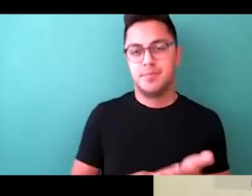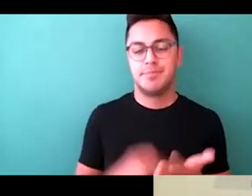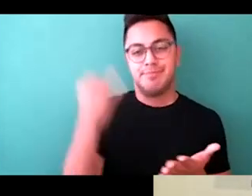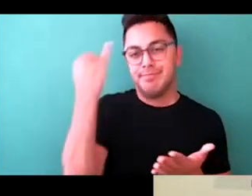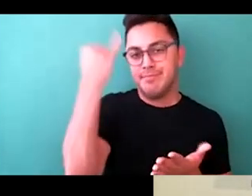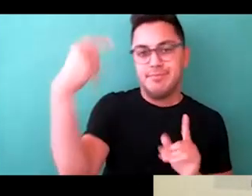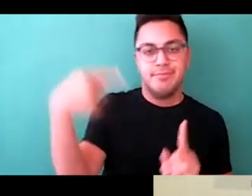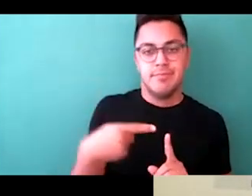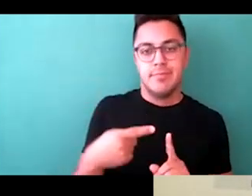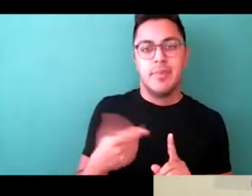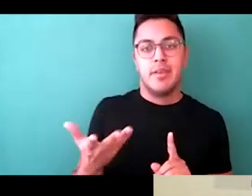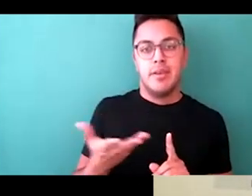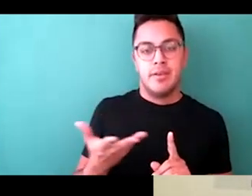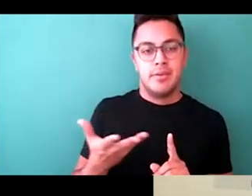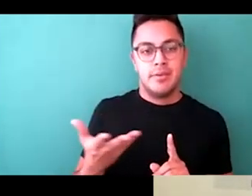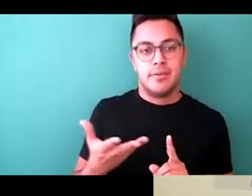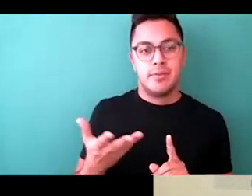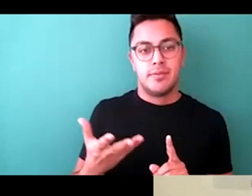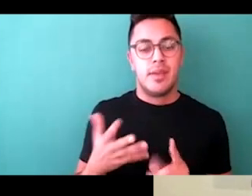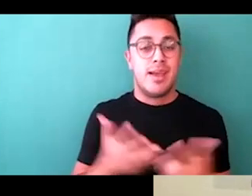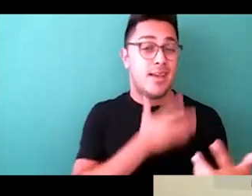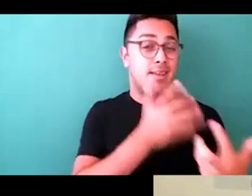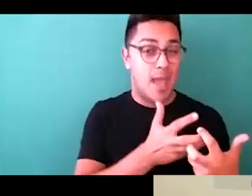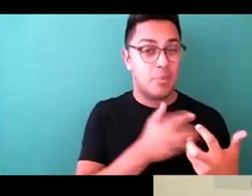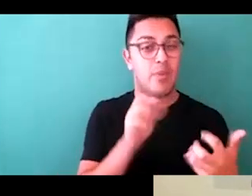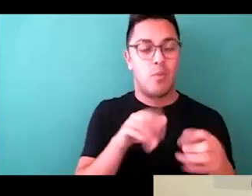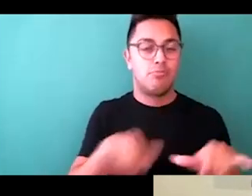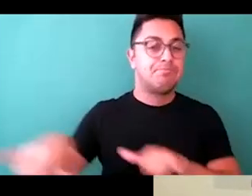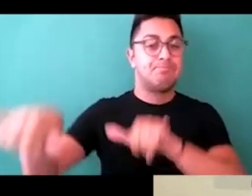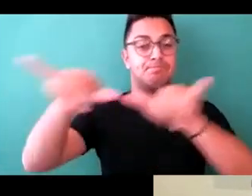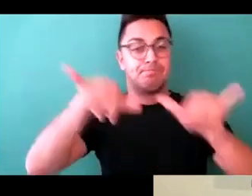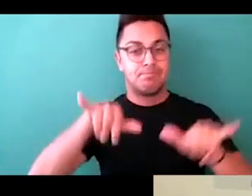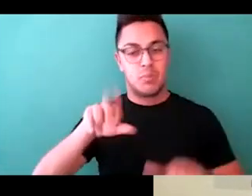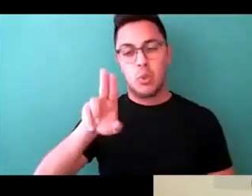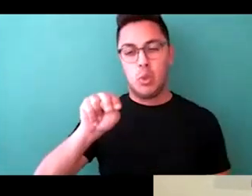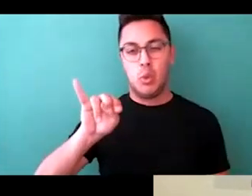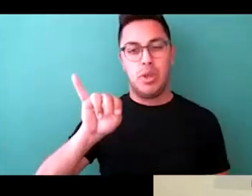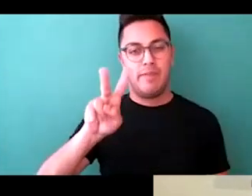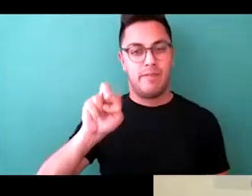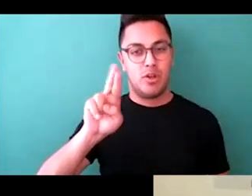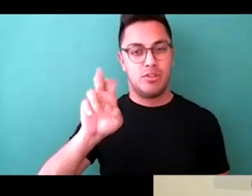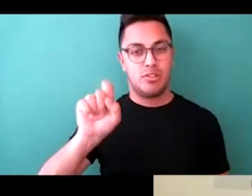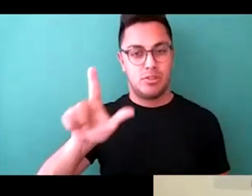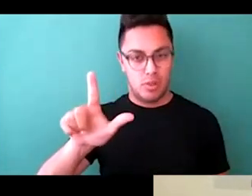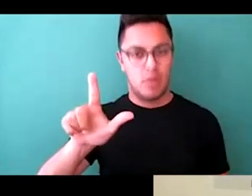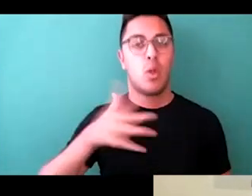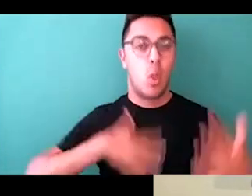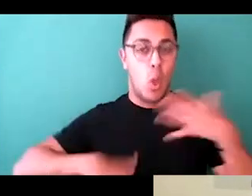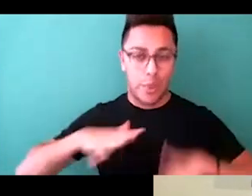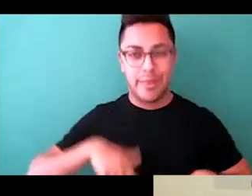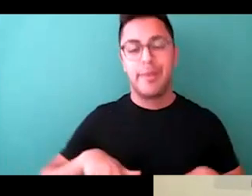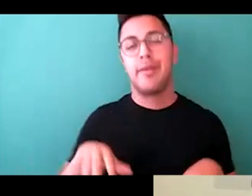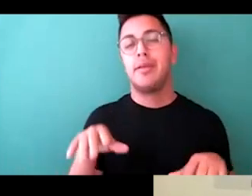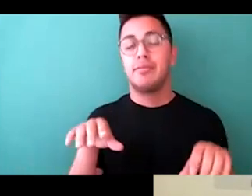adaptive and or universal clothing and products, accessories, footwear, and being able